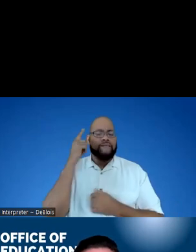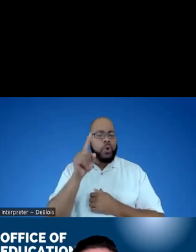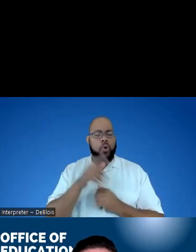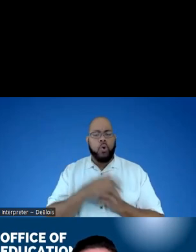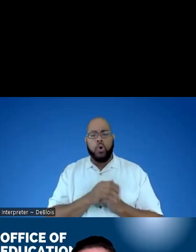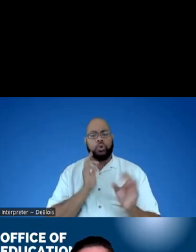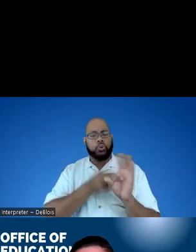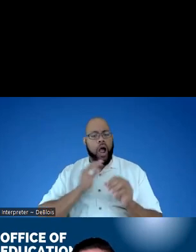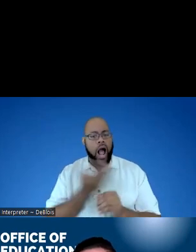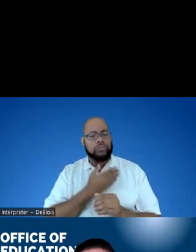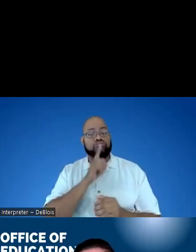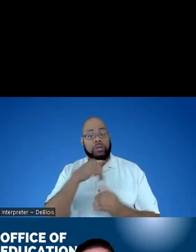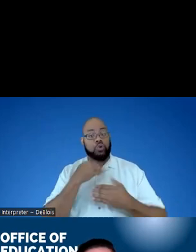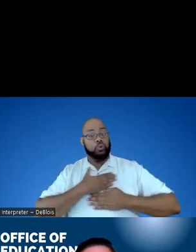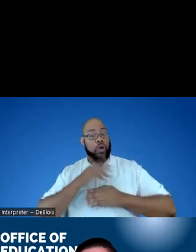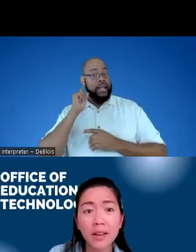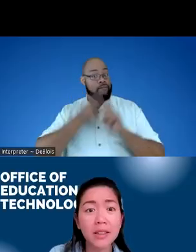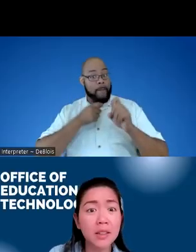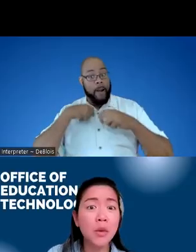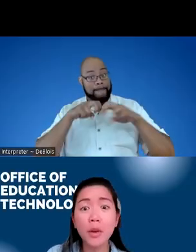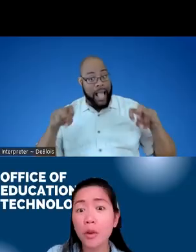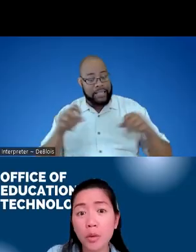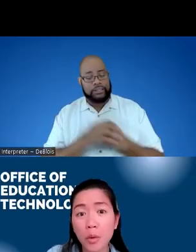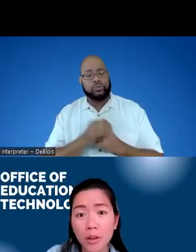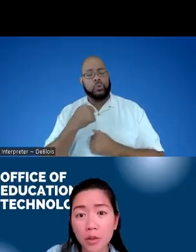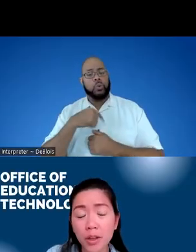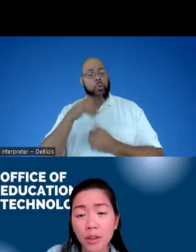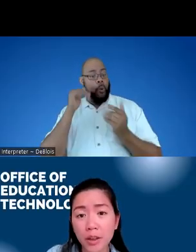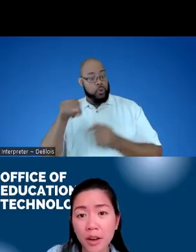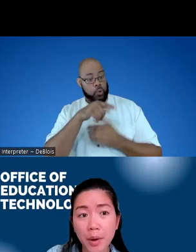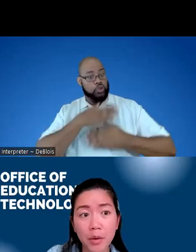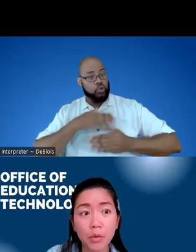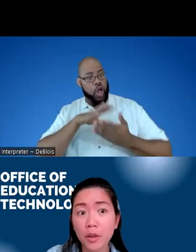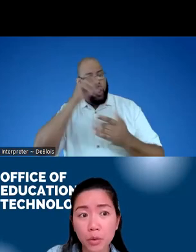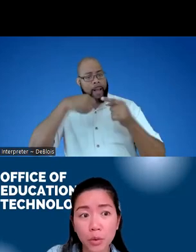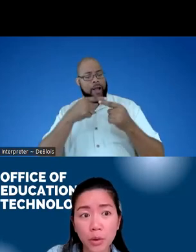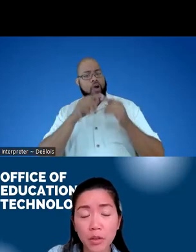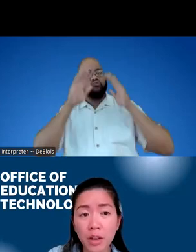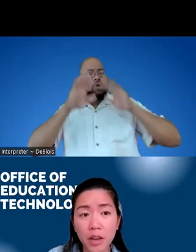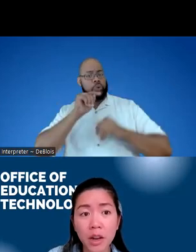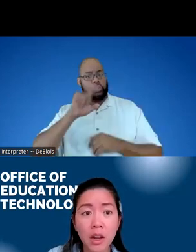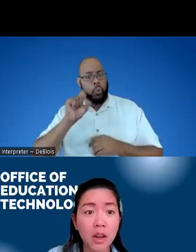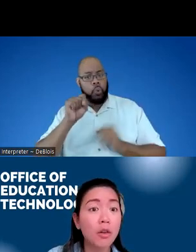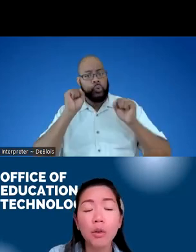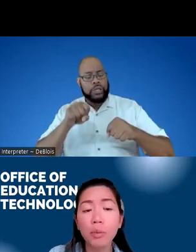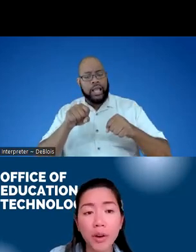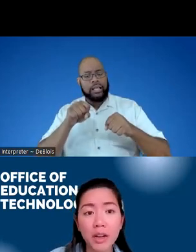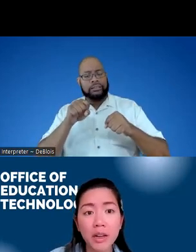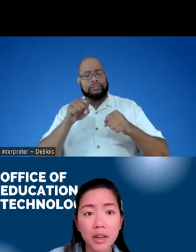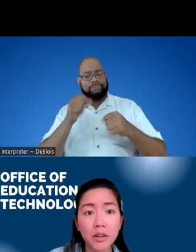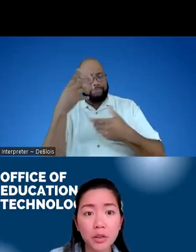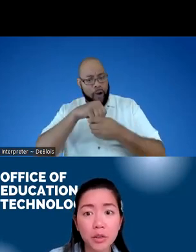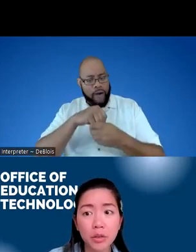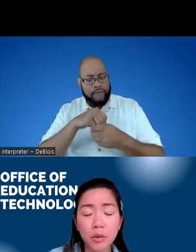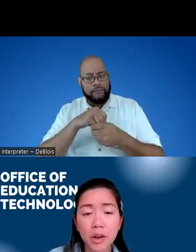joining us. We really enjoyed hearing from our panelists. We hope you all enjoyed learning about a great tool that you can incorporate